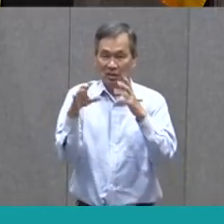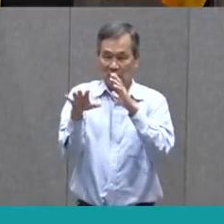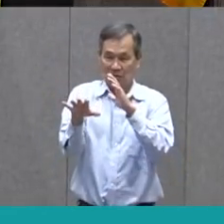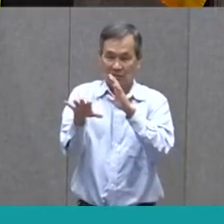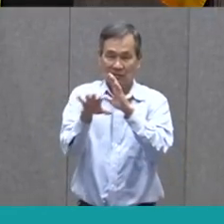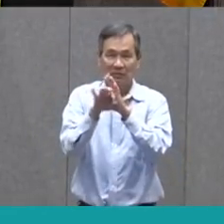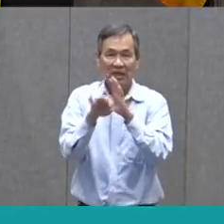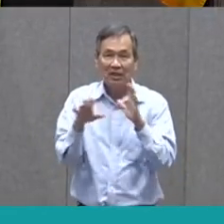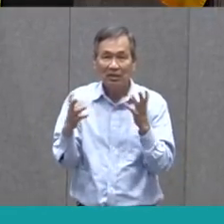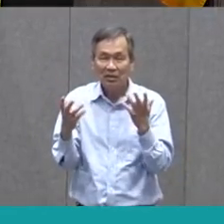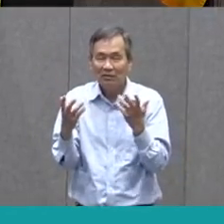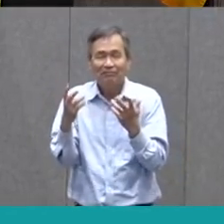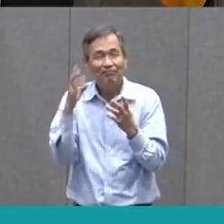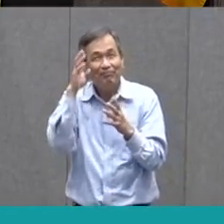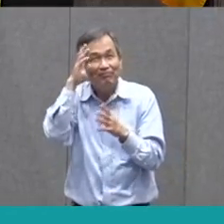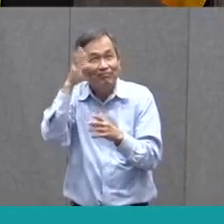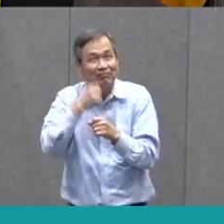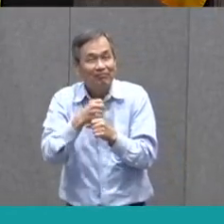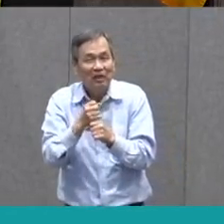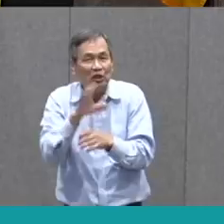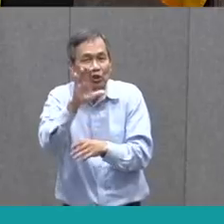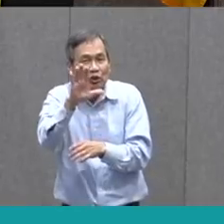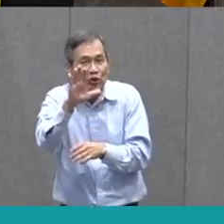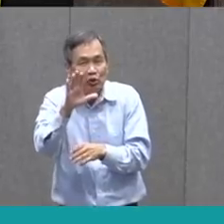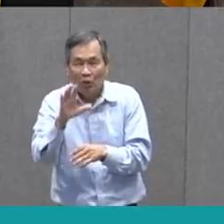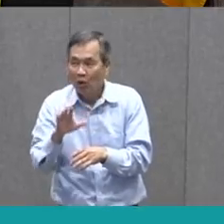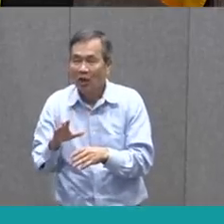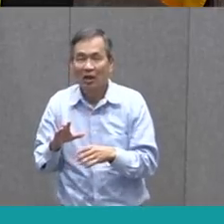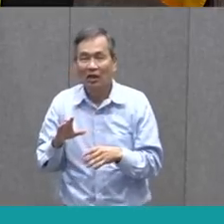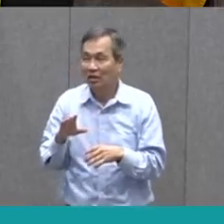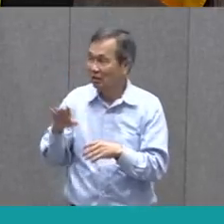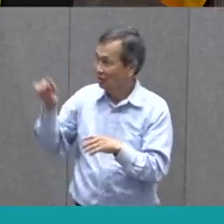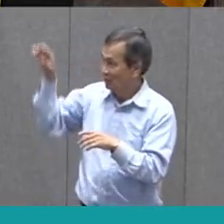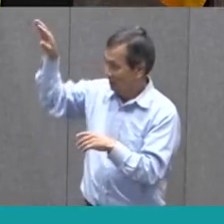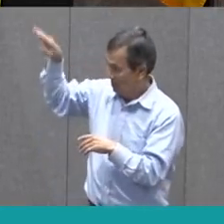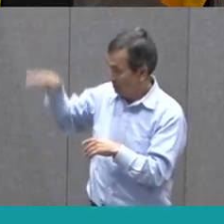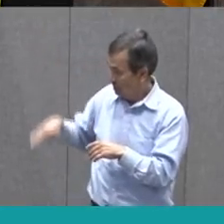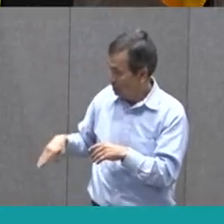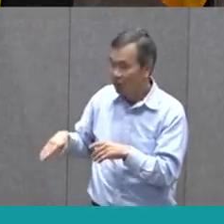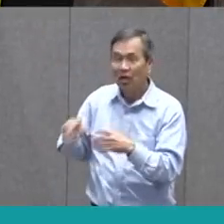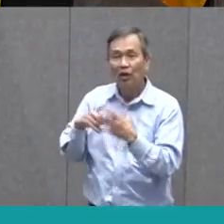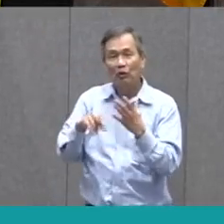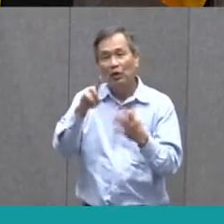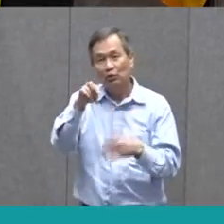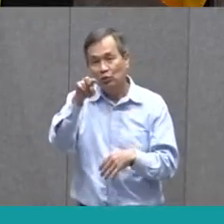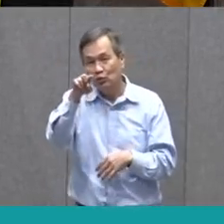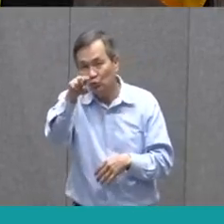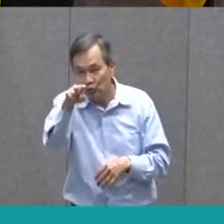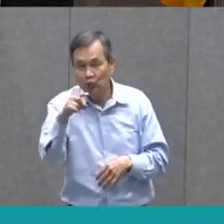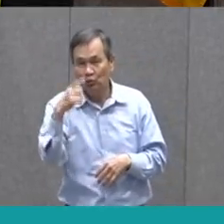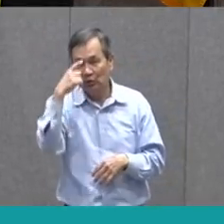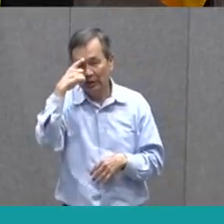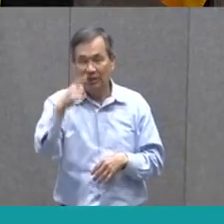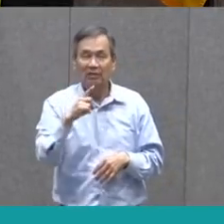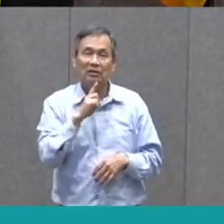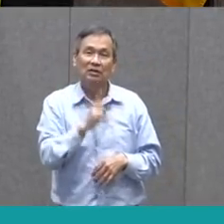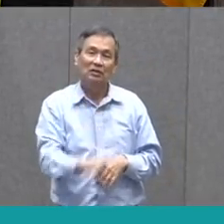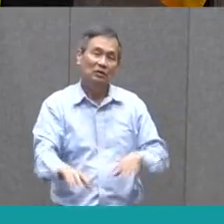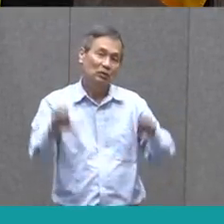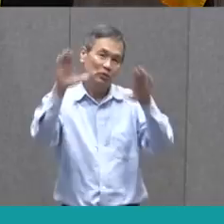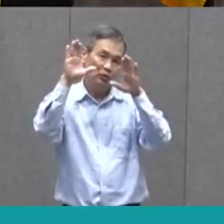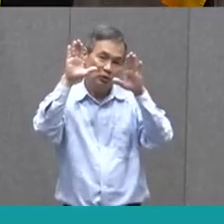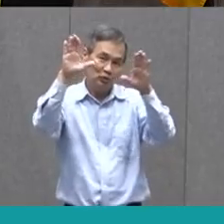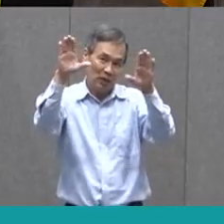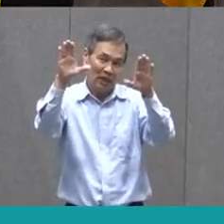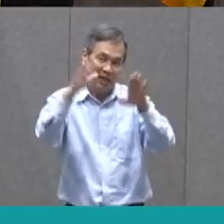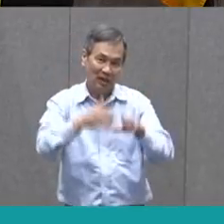course, whatever you think, because this is your opinion. What do you think is the greatest invention